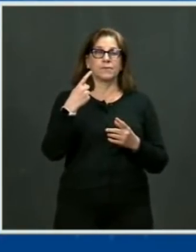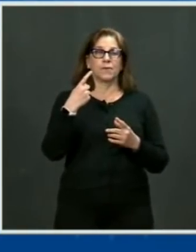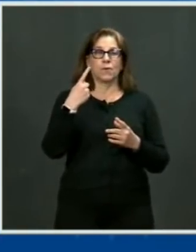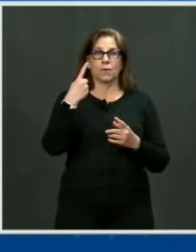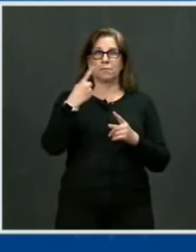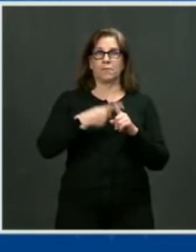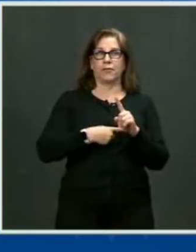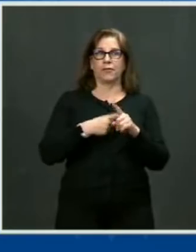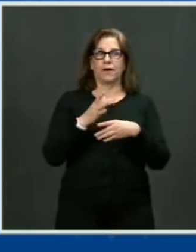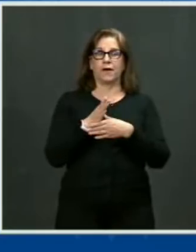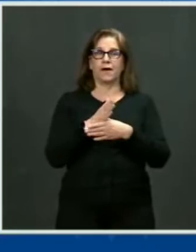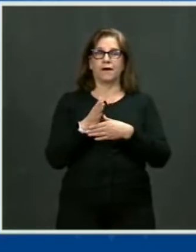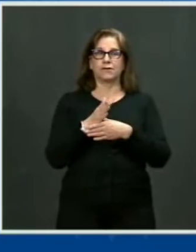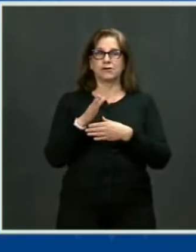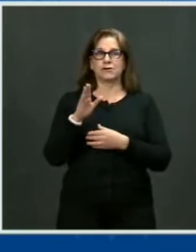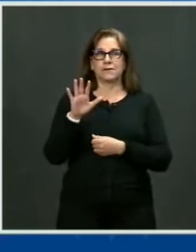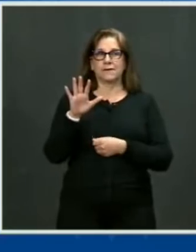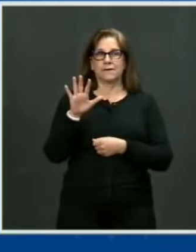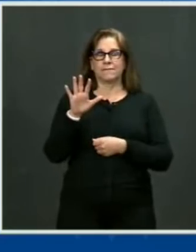killed by an intimate partner.